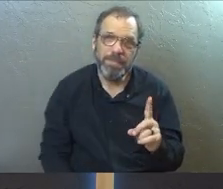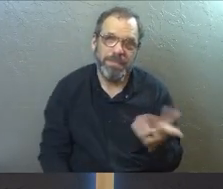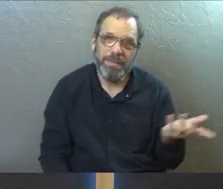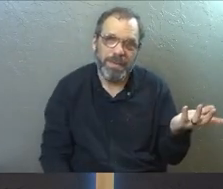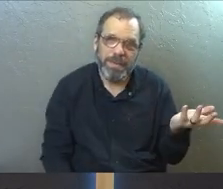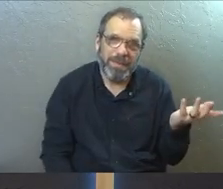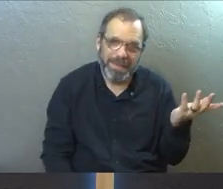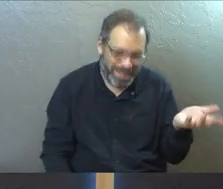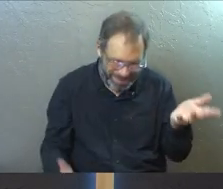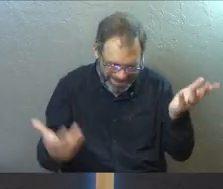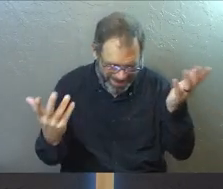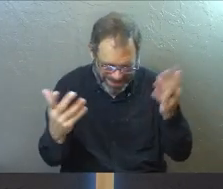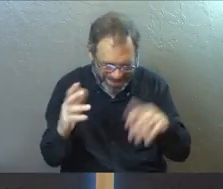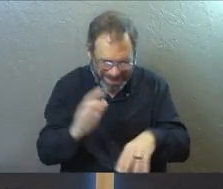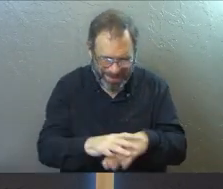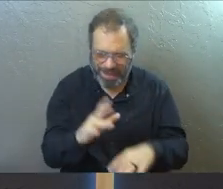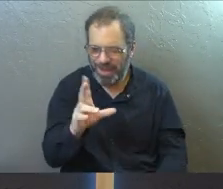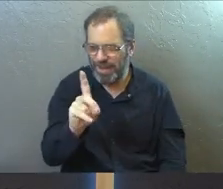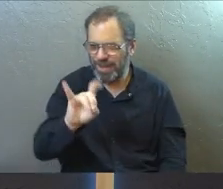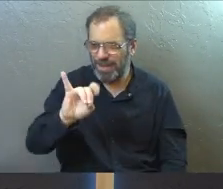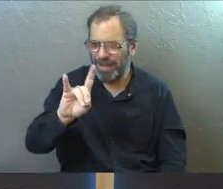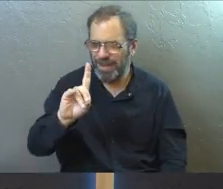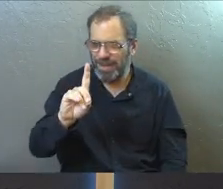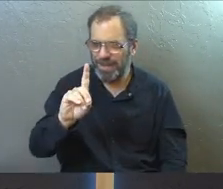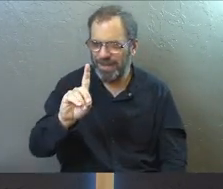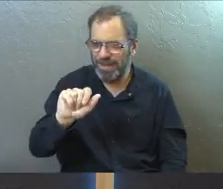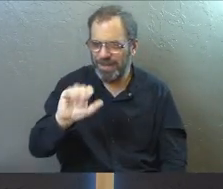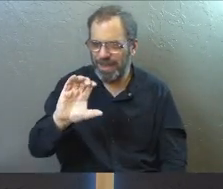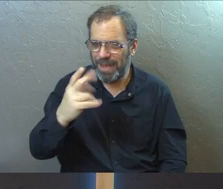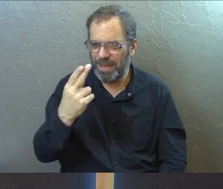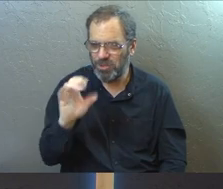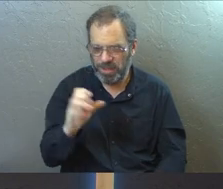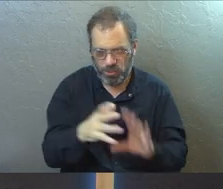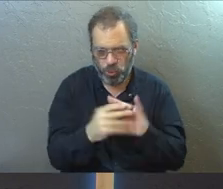It's in the Dachy, so go read it. It's there.